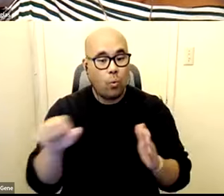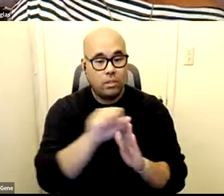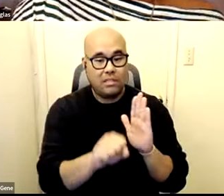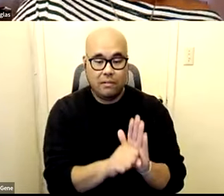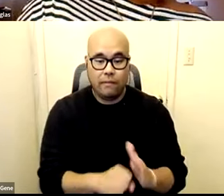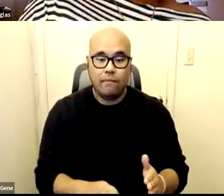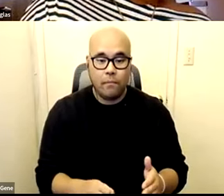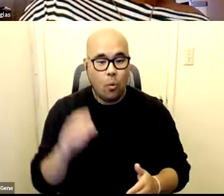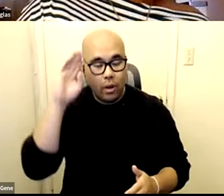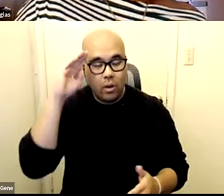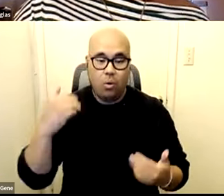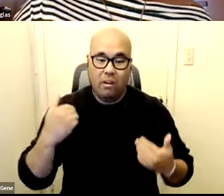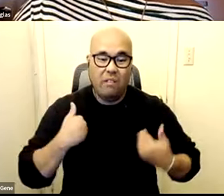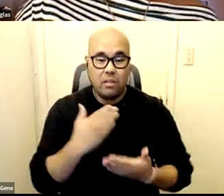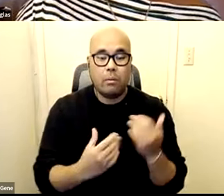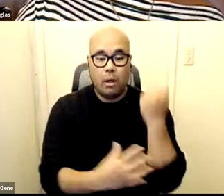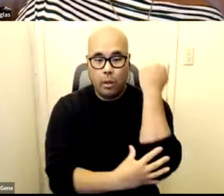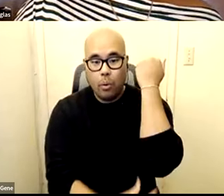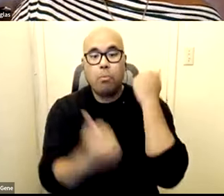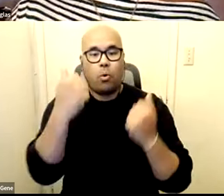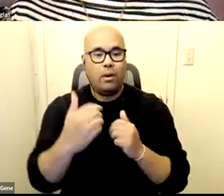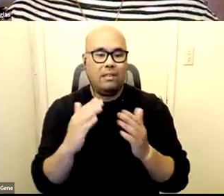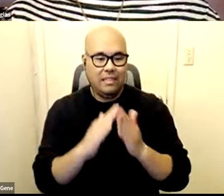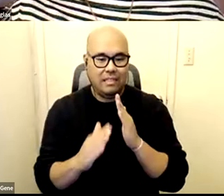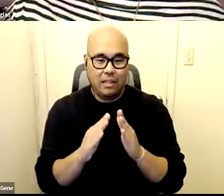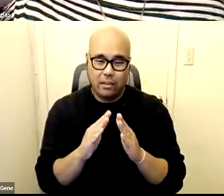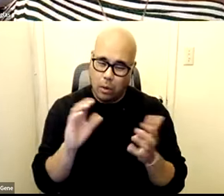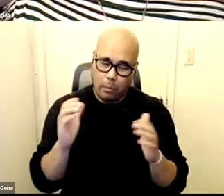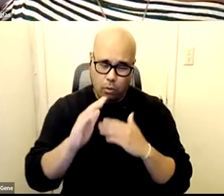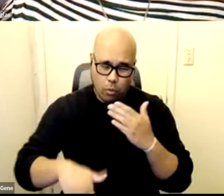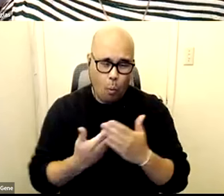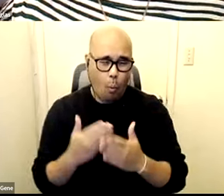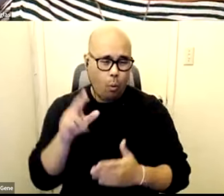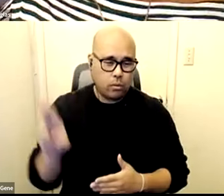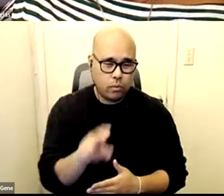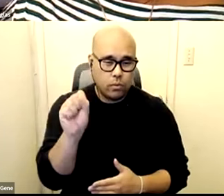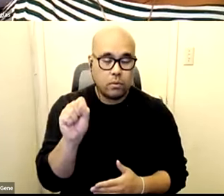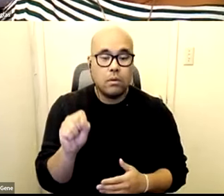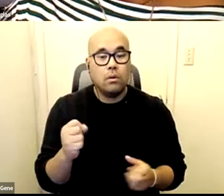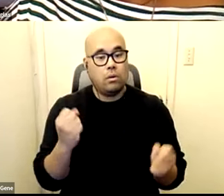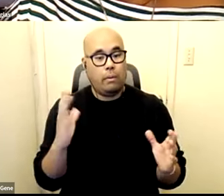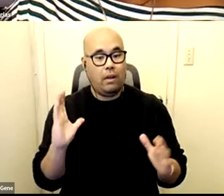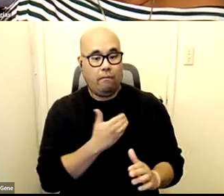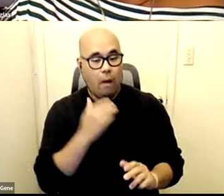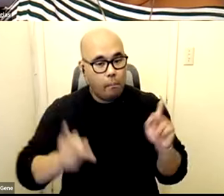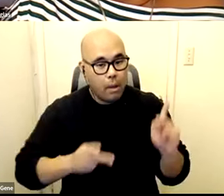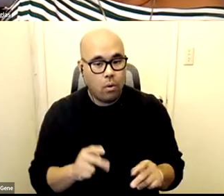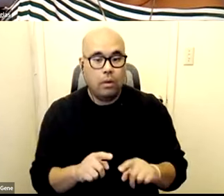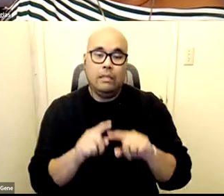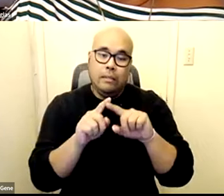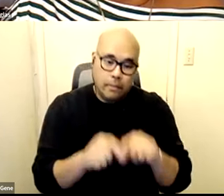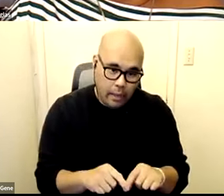of the poorest cities in the nation, right? And so a lot of our folks rely on social